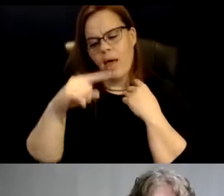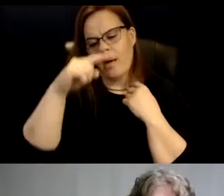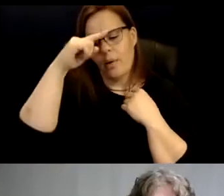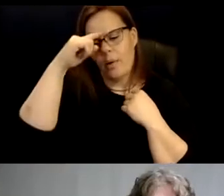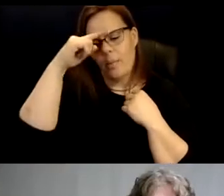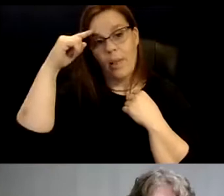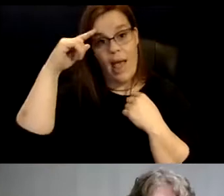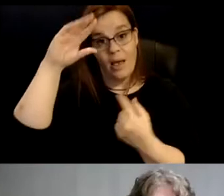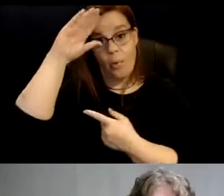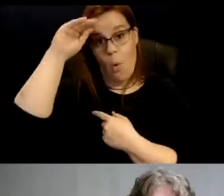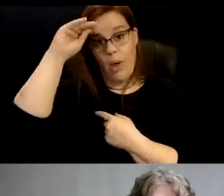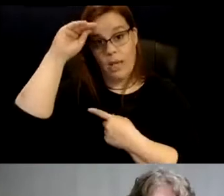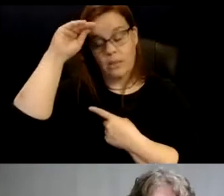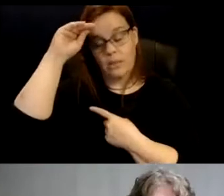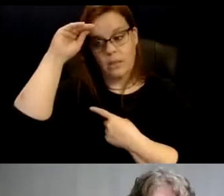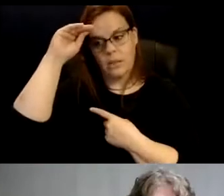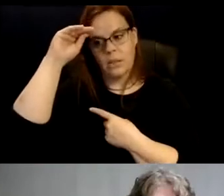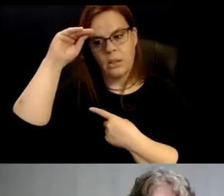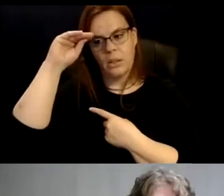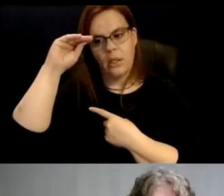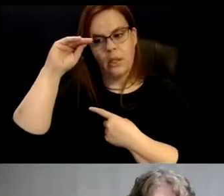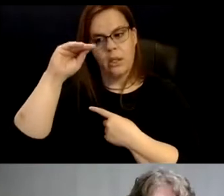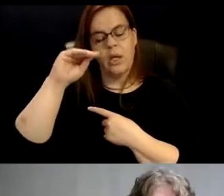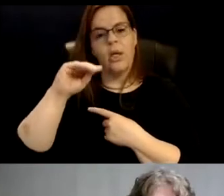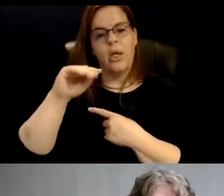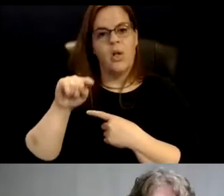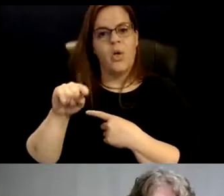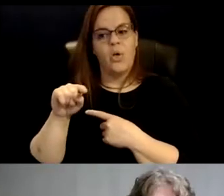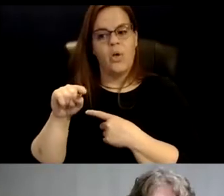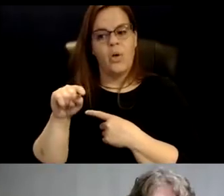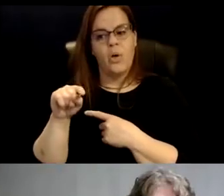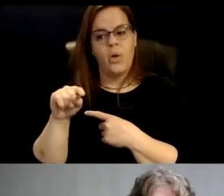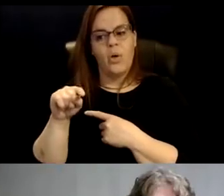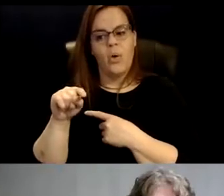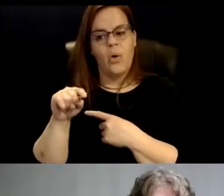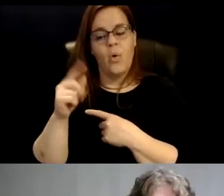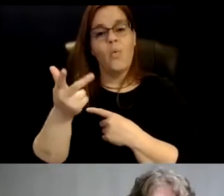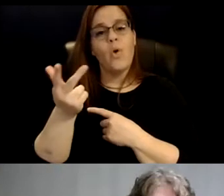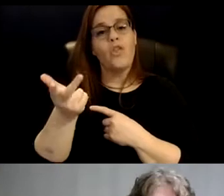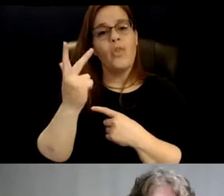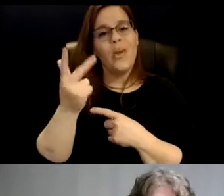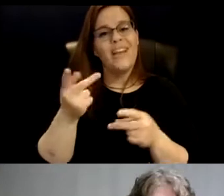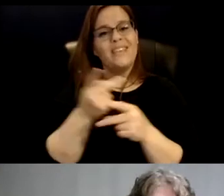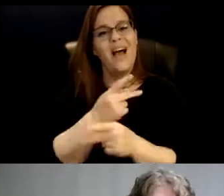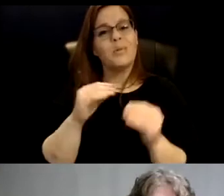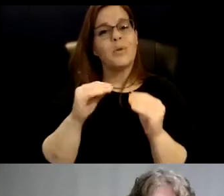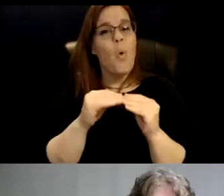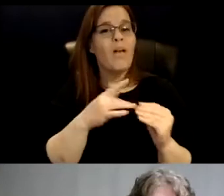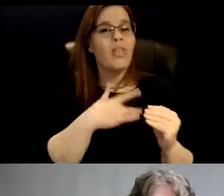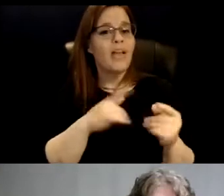uh, boys were three times more likely to be expelled from preschool.